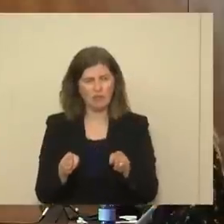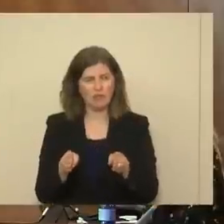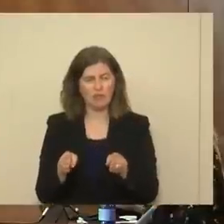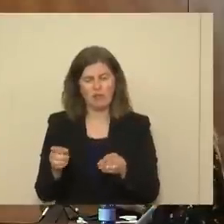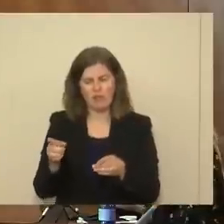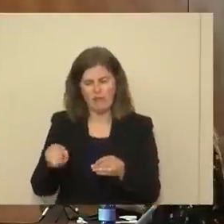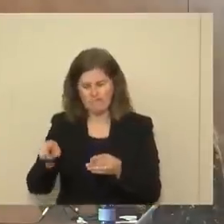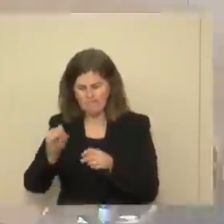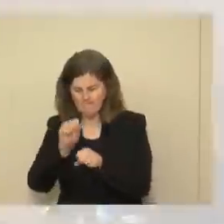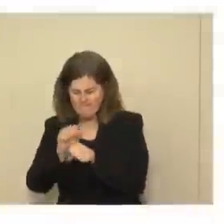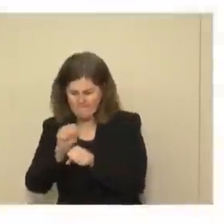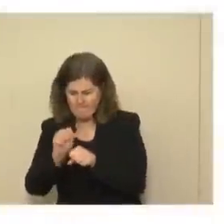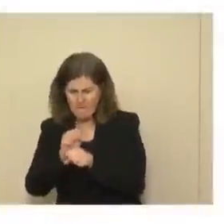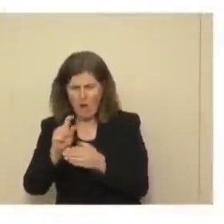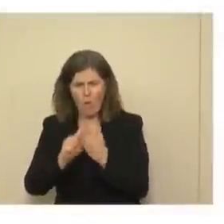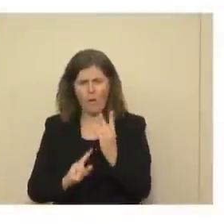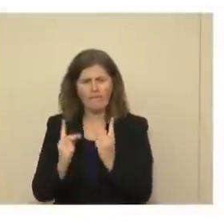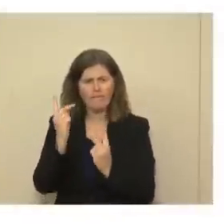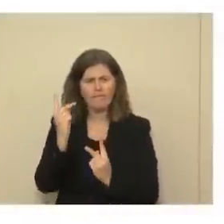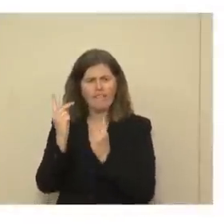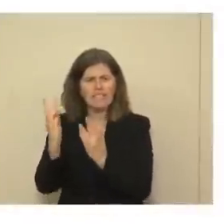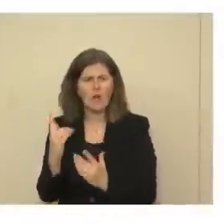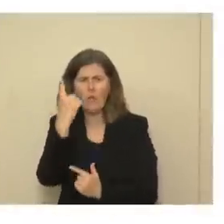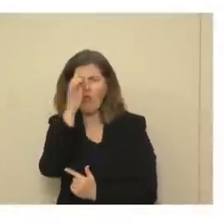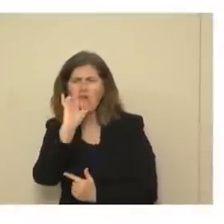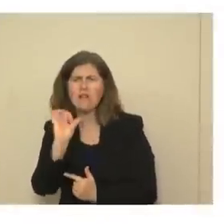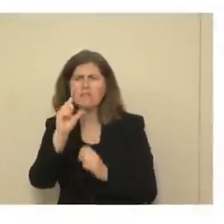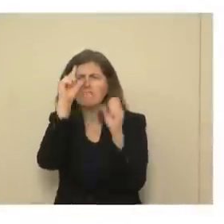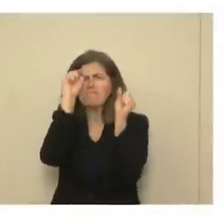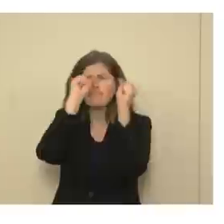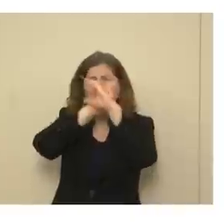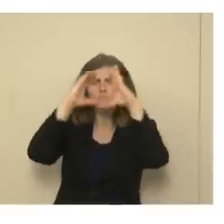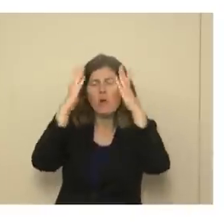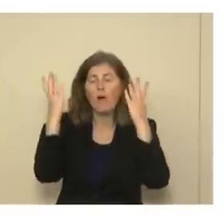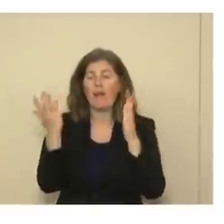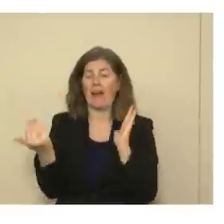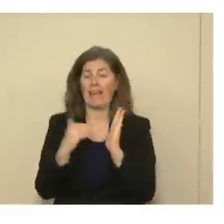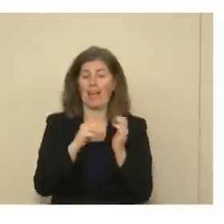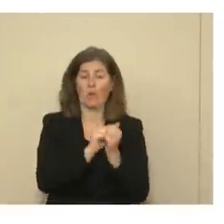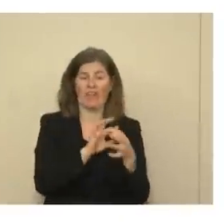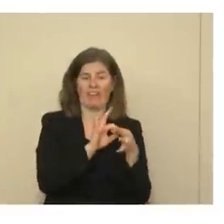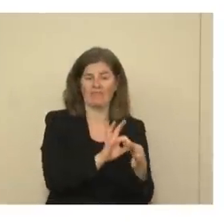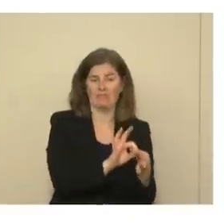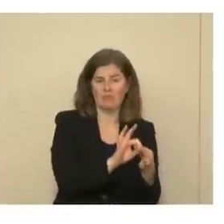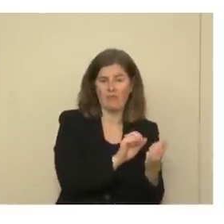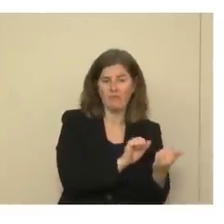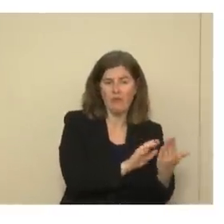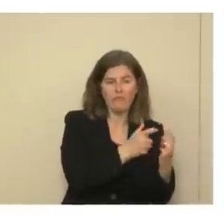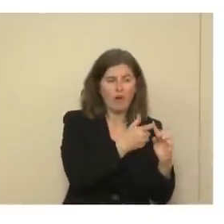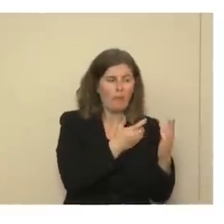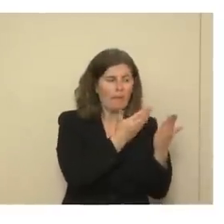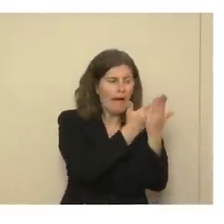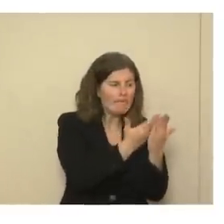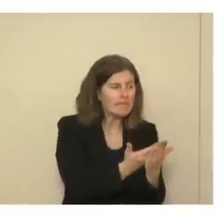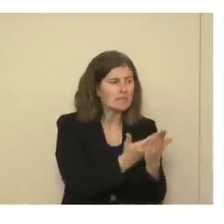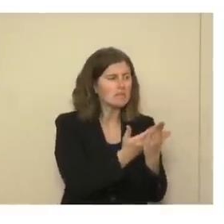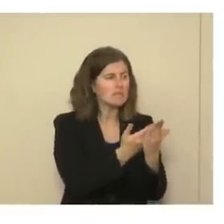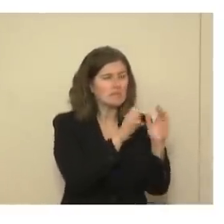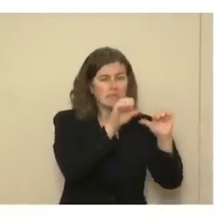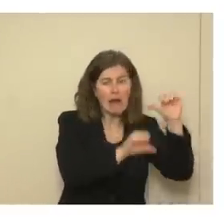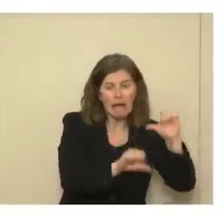have been working on what visitation should look like, and again, with the evidence-based approach and the testing and